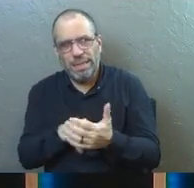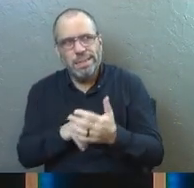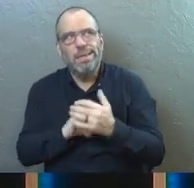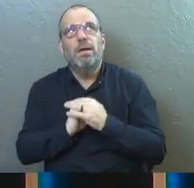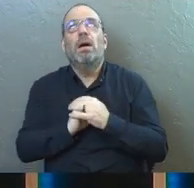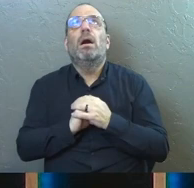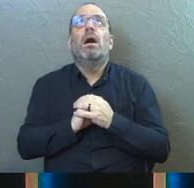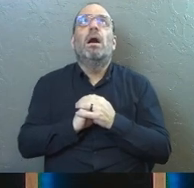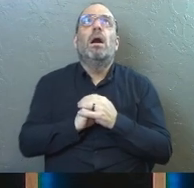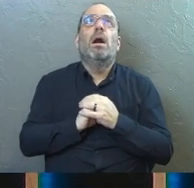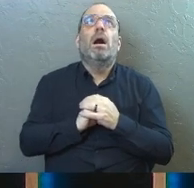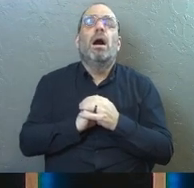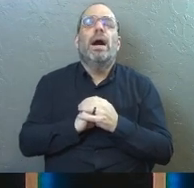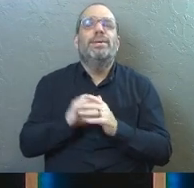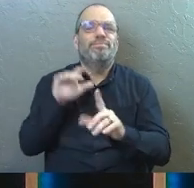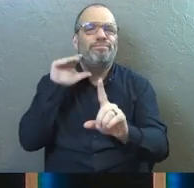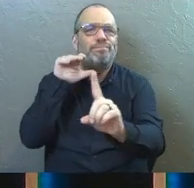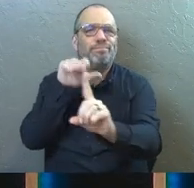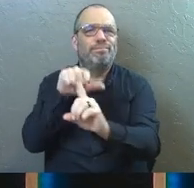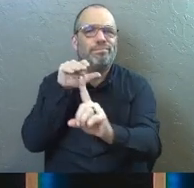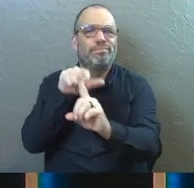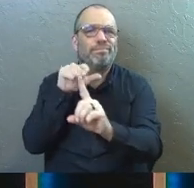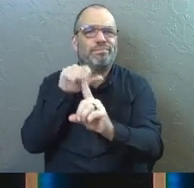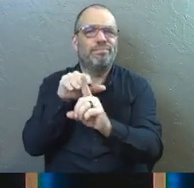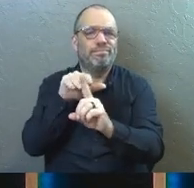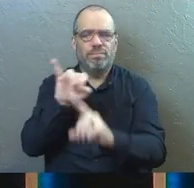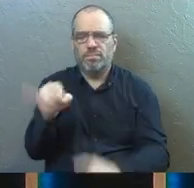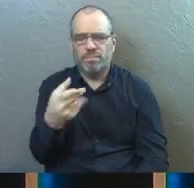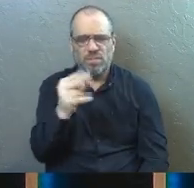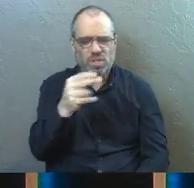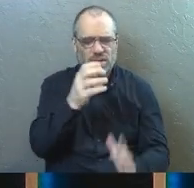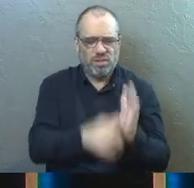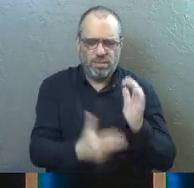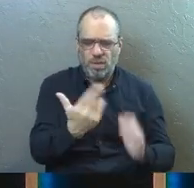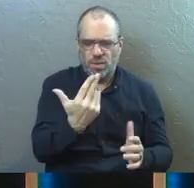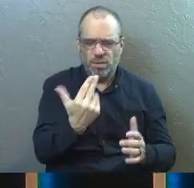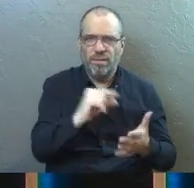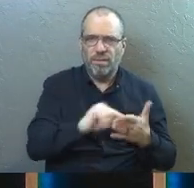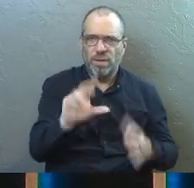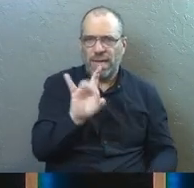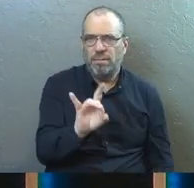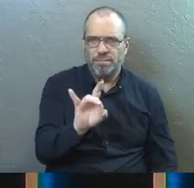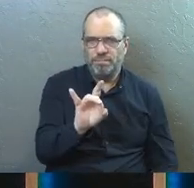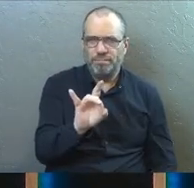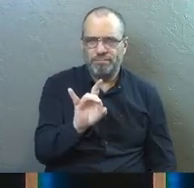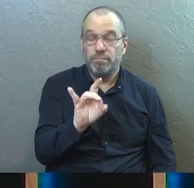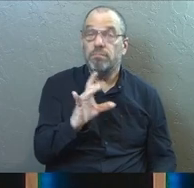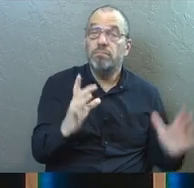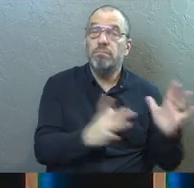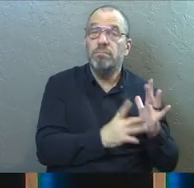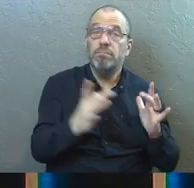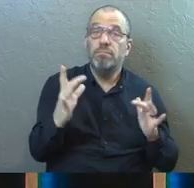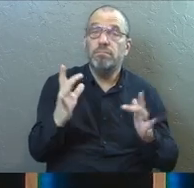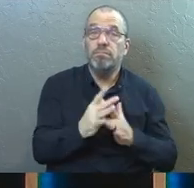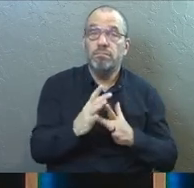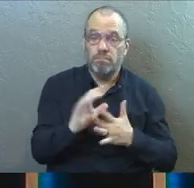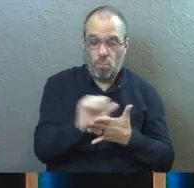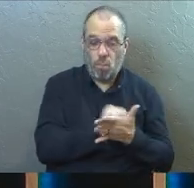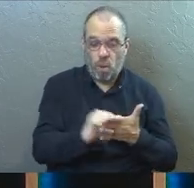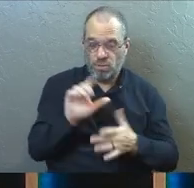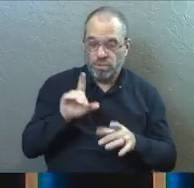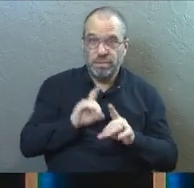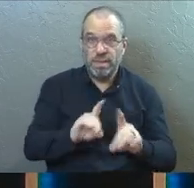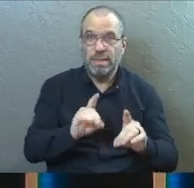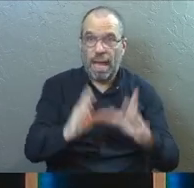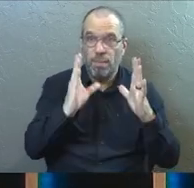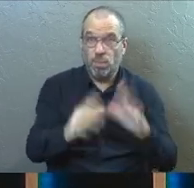I would just remind you that there's a moment in John chapter 13, verse eight, where Jesus is washing the feet of the